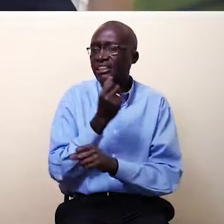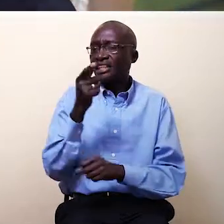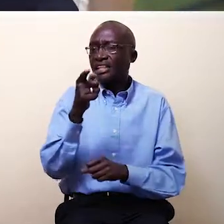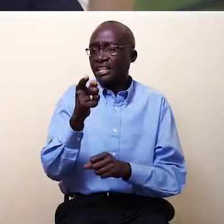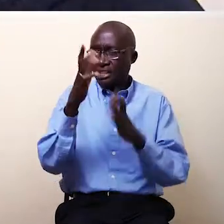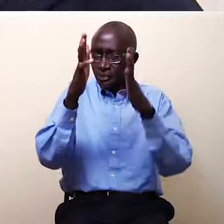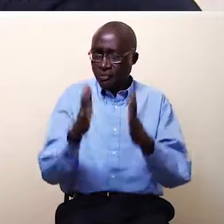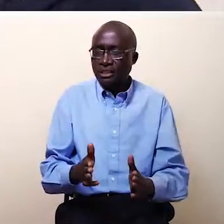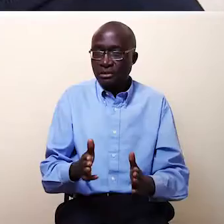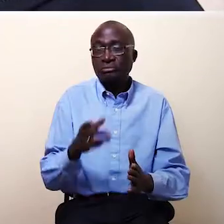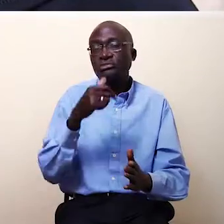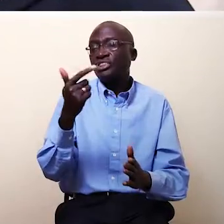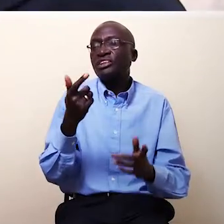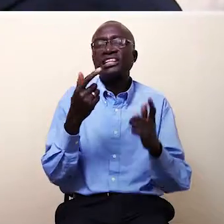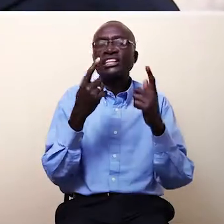of this person.